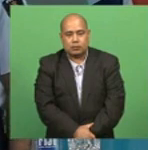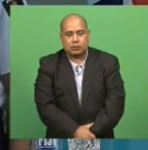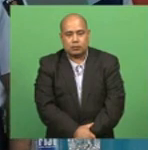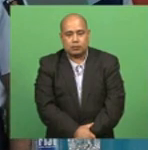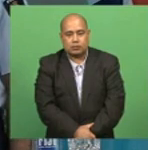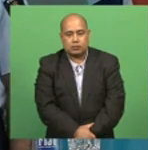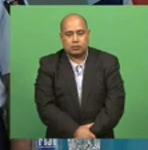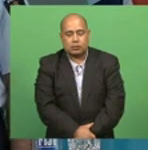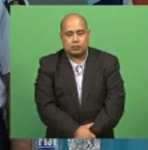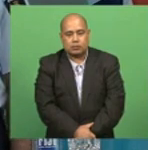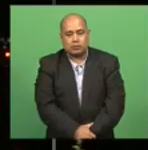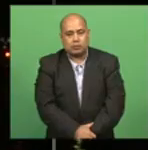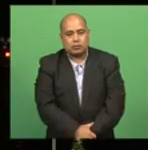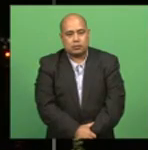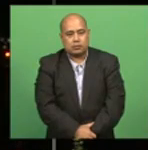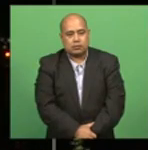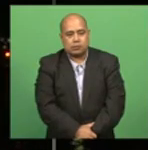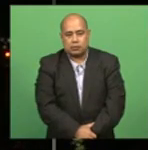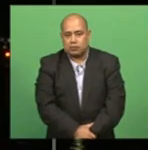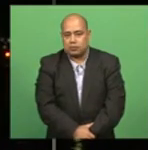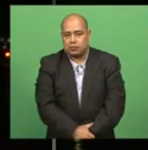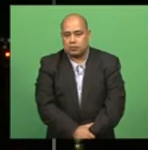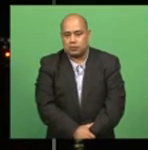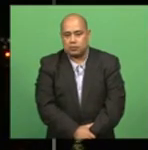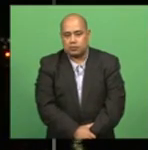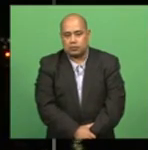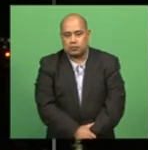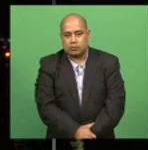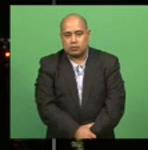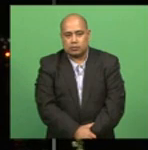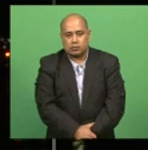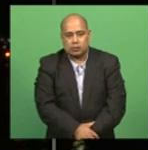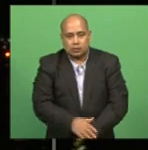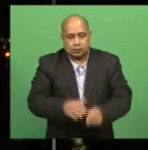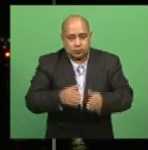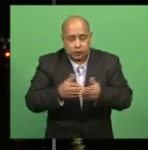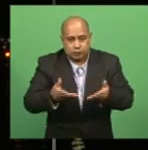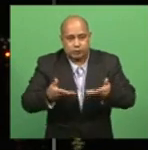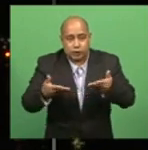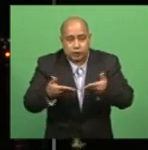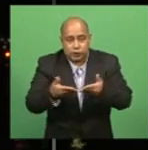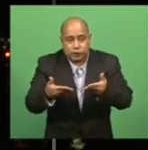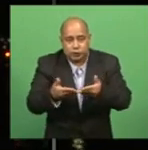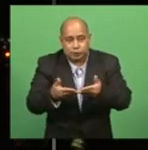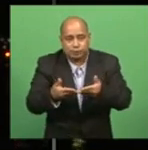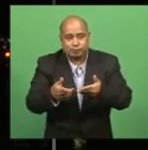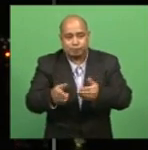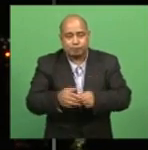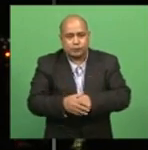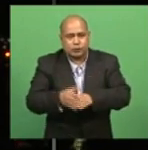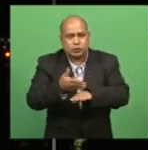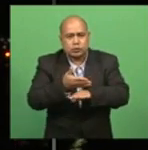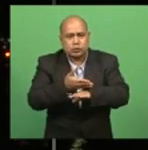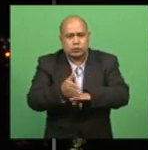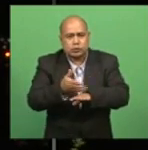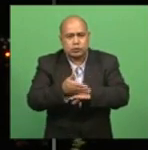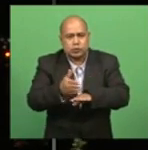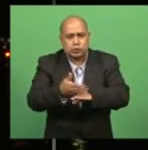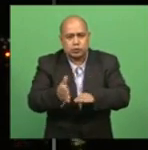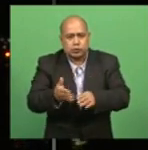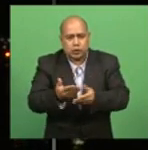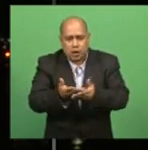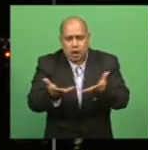and have recovered from the virus. And is introducing new measures in its fight against the deadly COVID-19 virus.